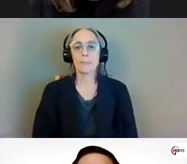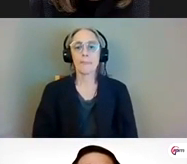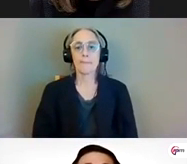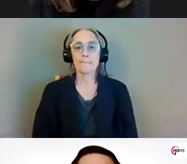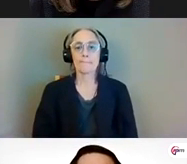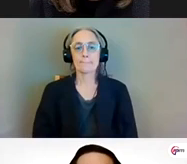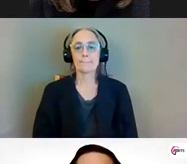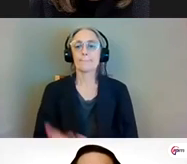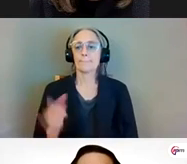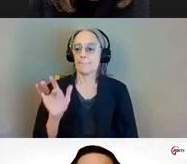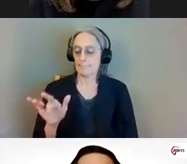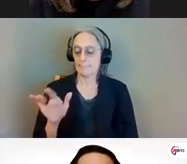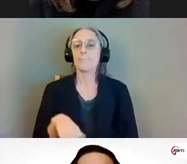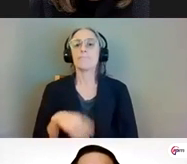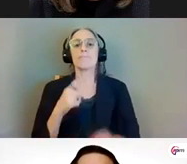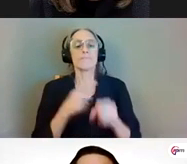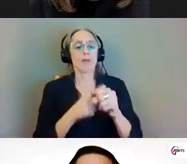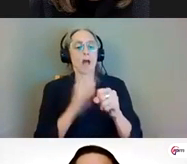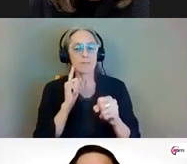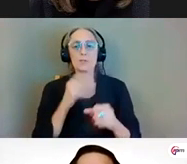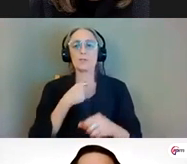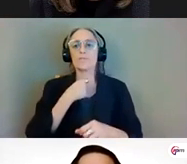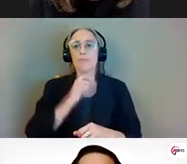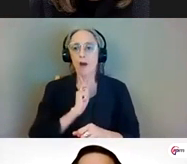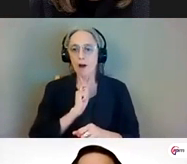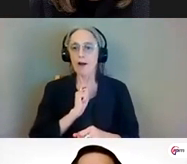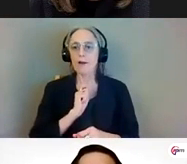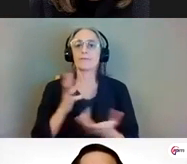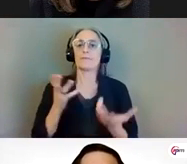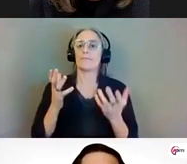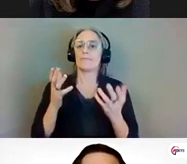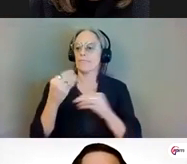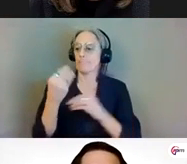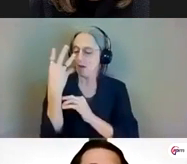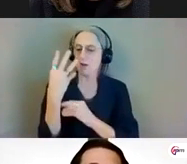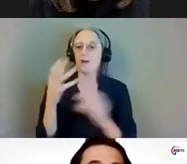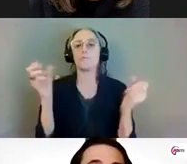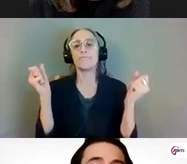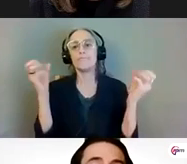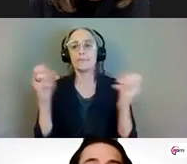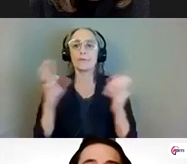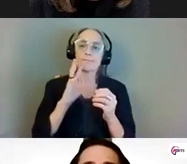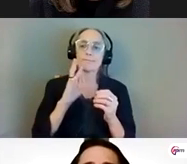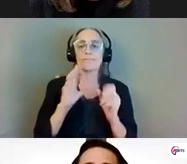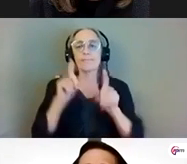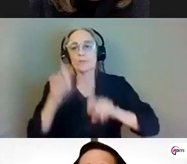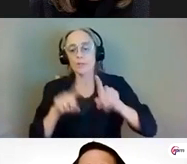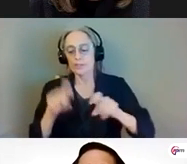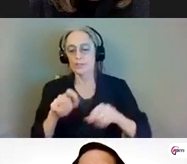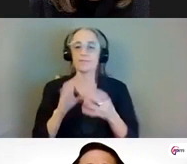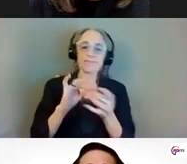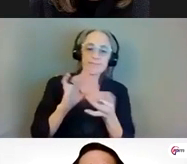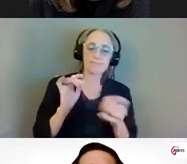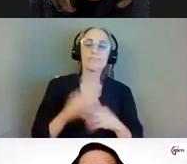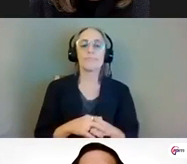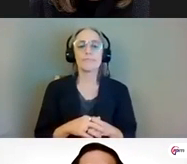unmute yourself and show your video ask questions to the subject matter experts that are within the rooms um there'll be ground root